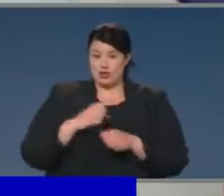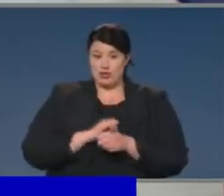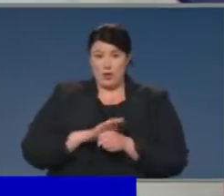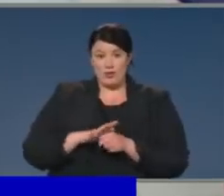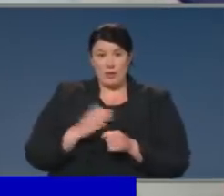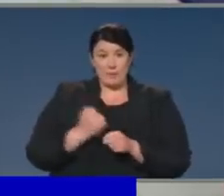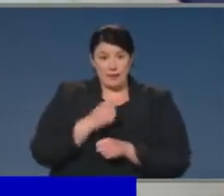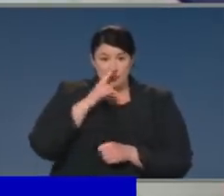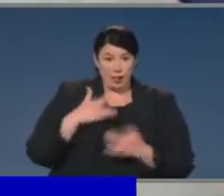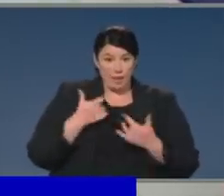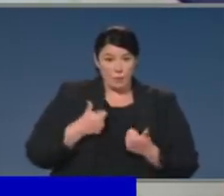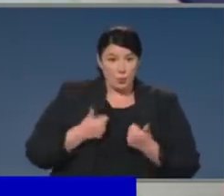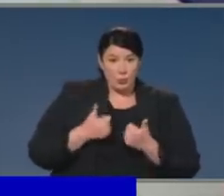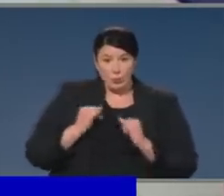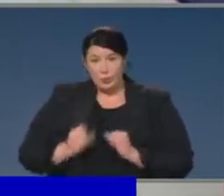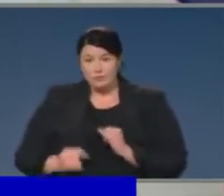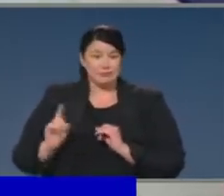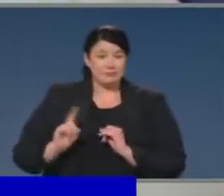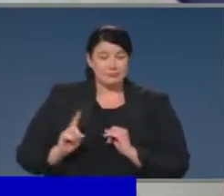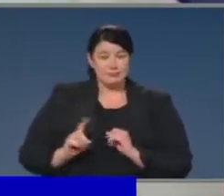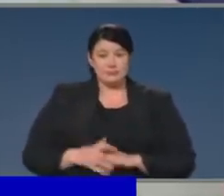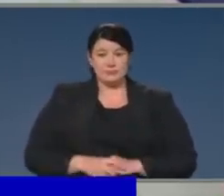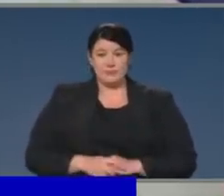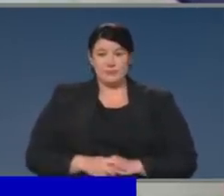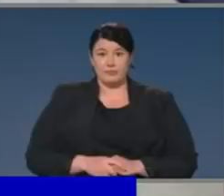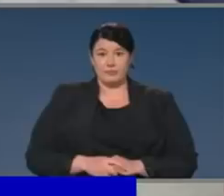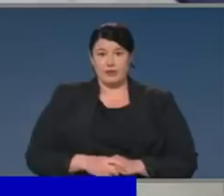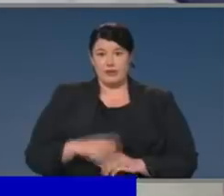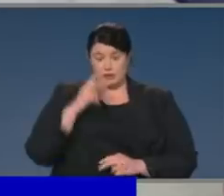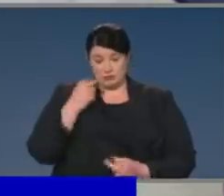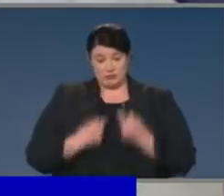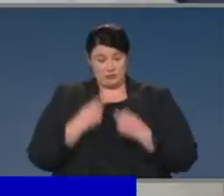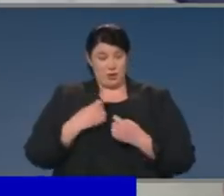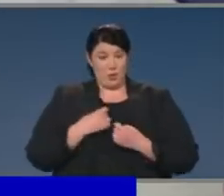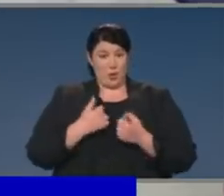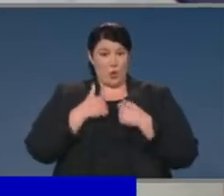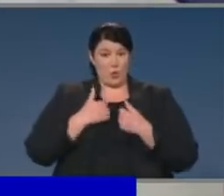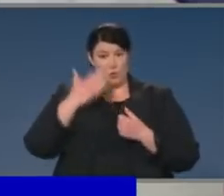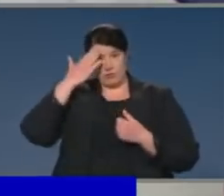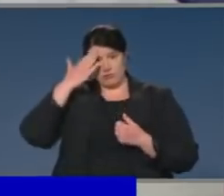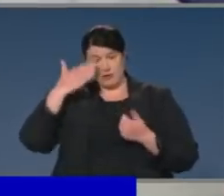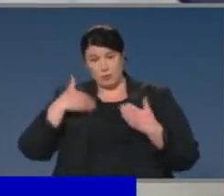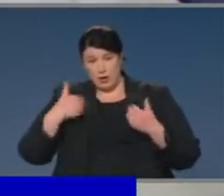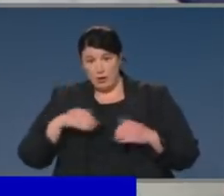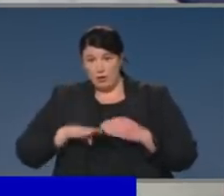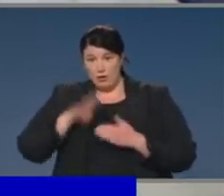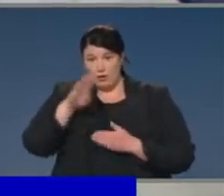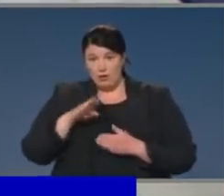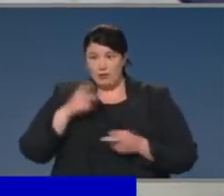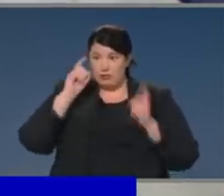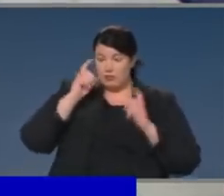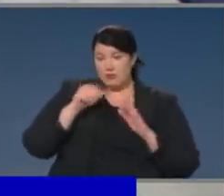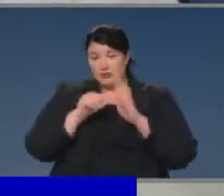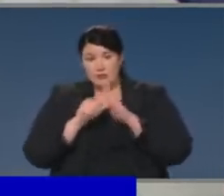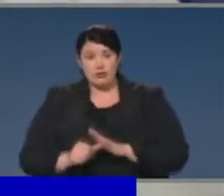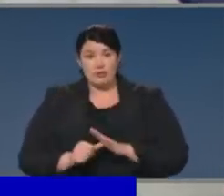look at the impact of our own wellbeing and population rates of wellbeing and distress. We need to look